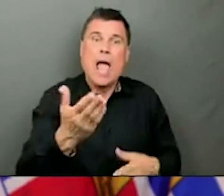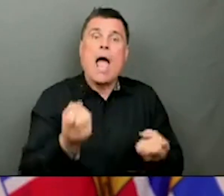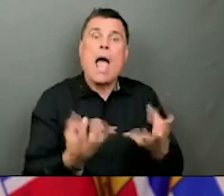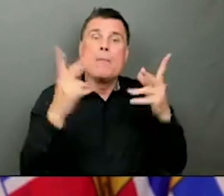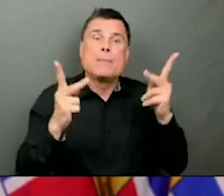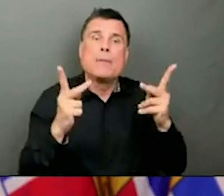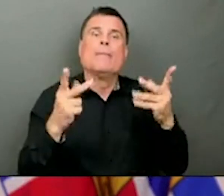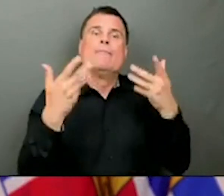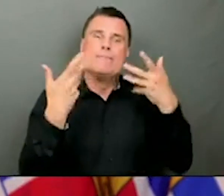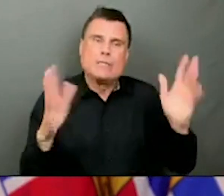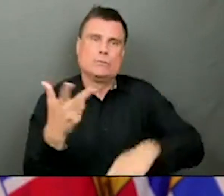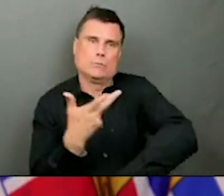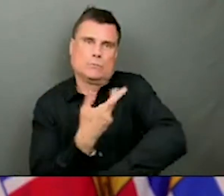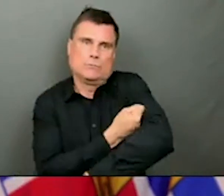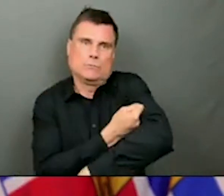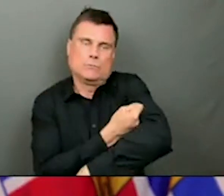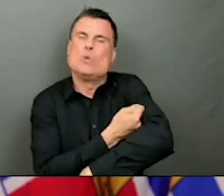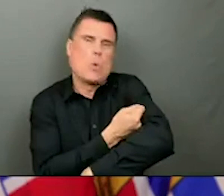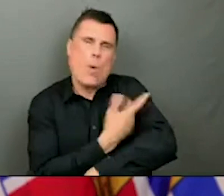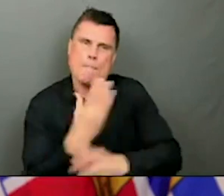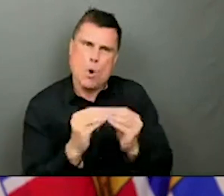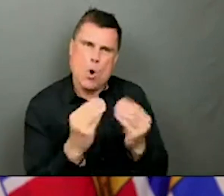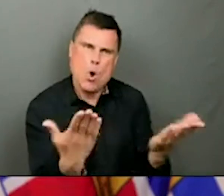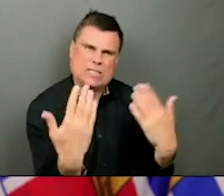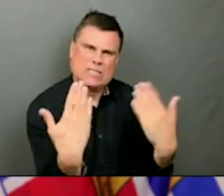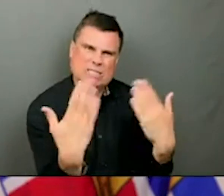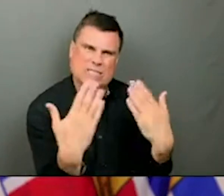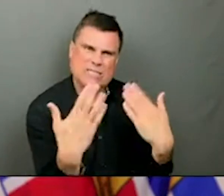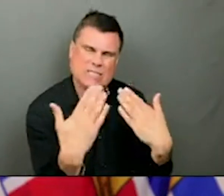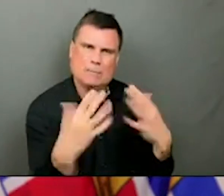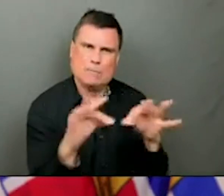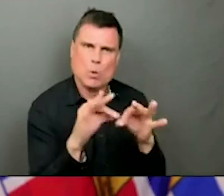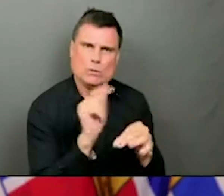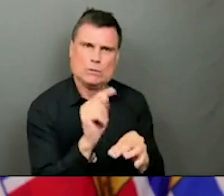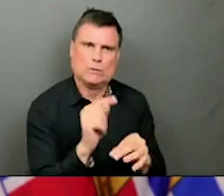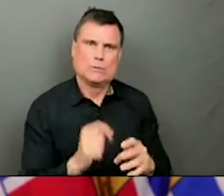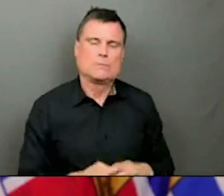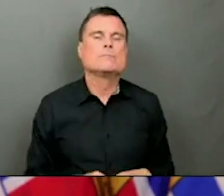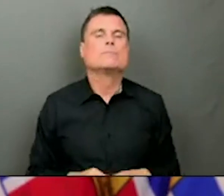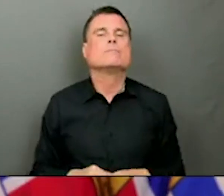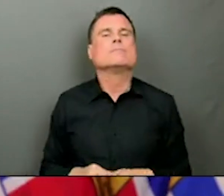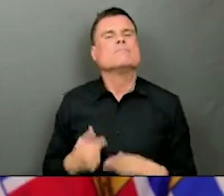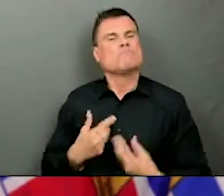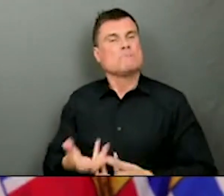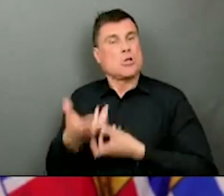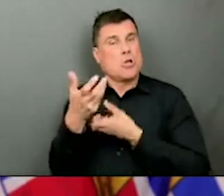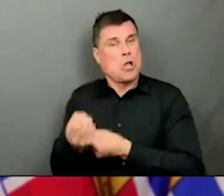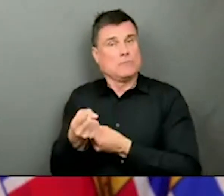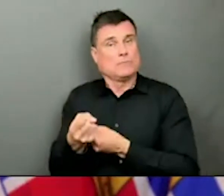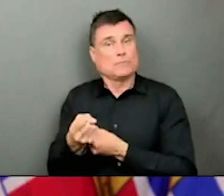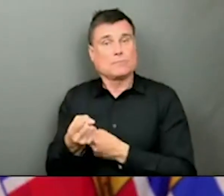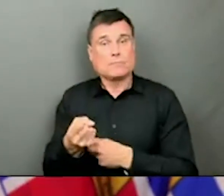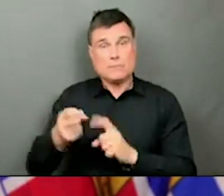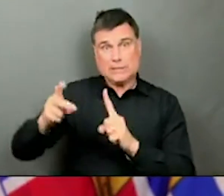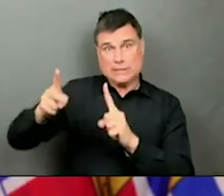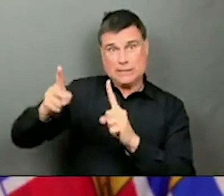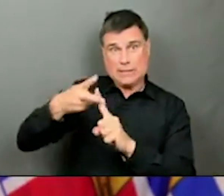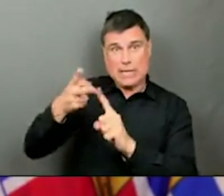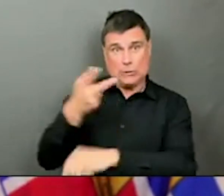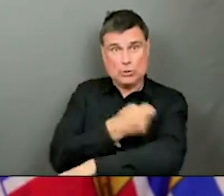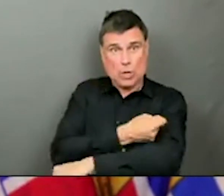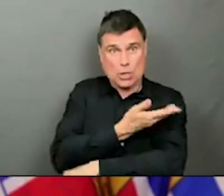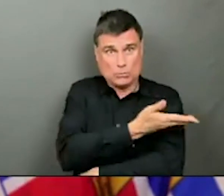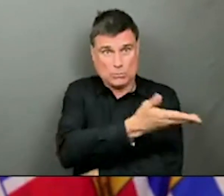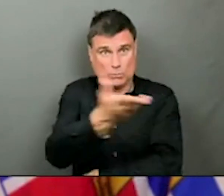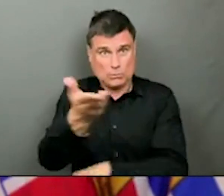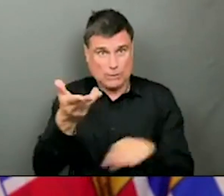few months and get second doses in people that we will not be in a pandemic anymore. But we will be in a place where we